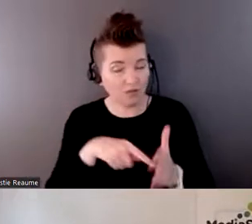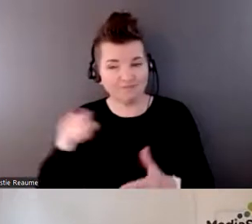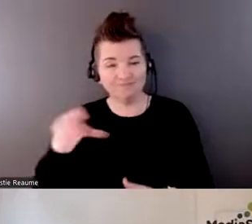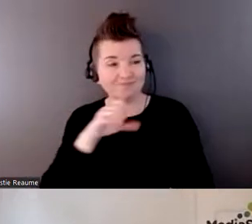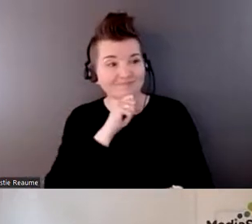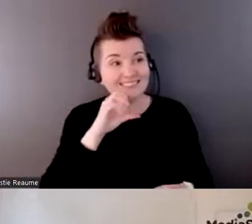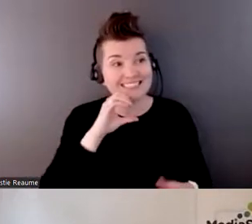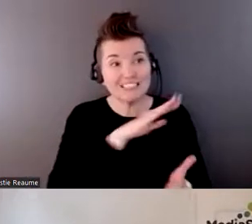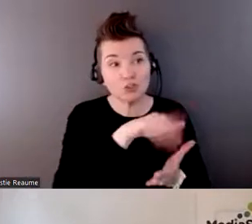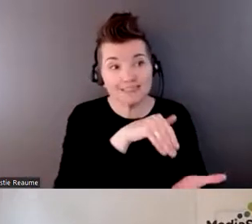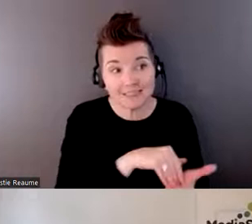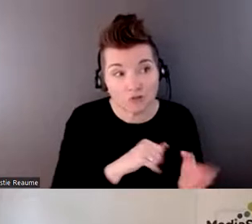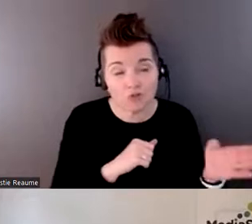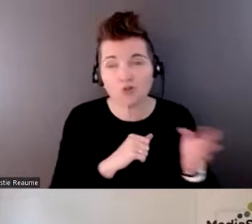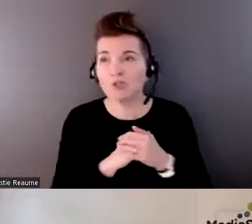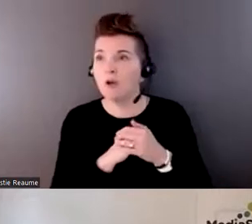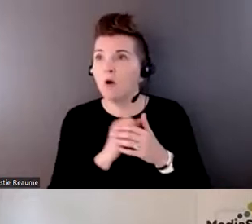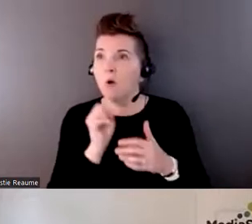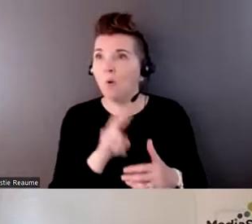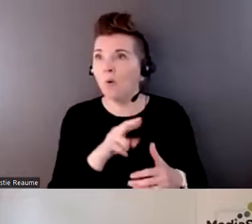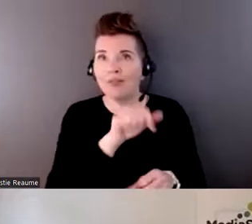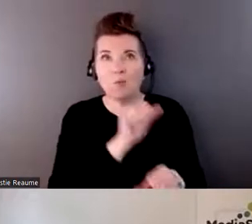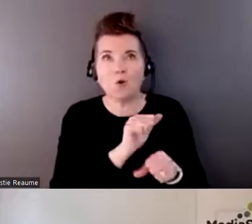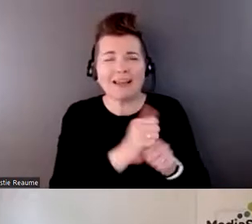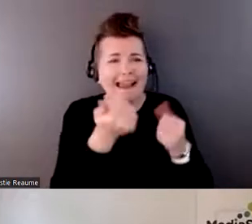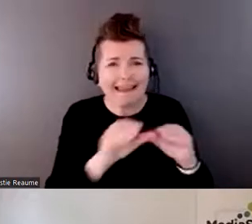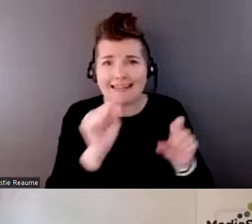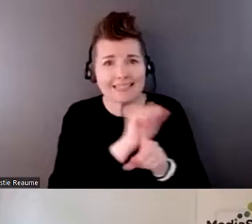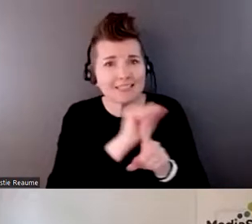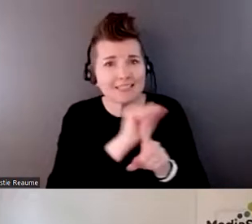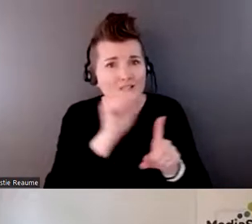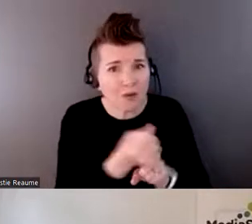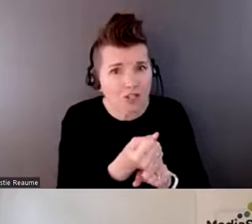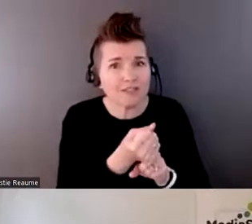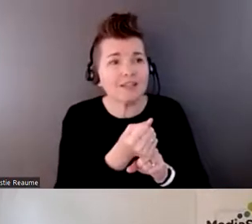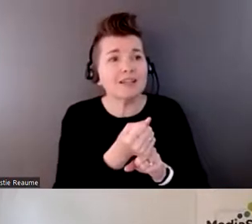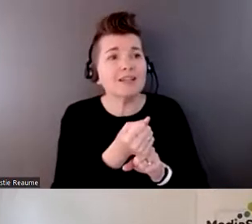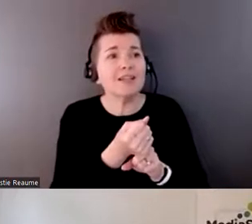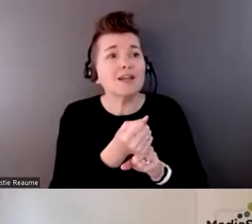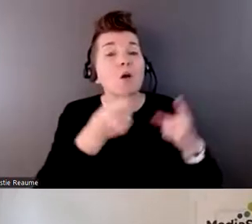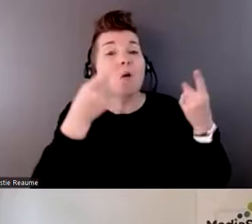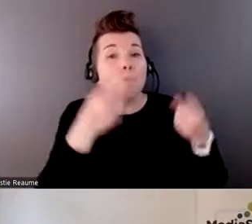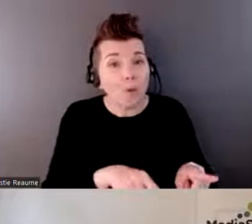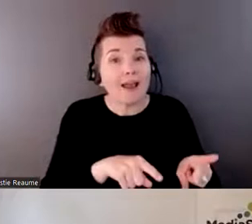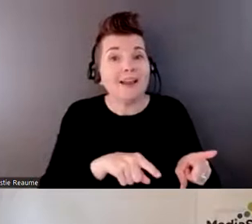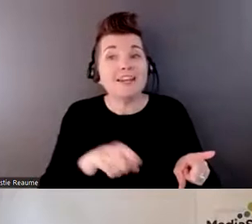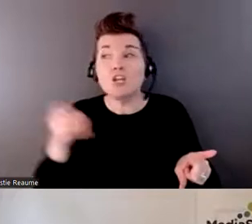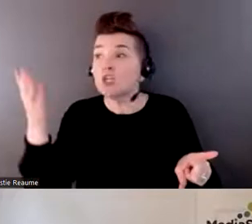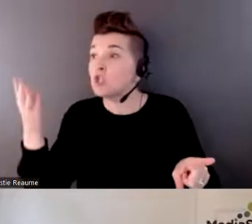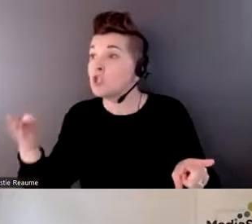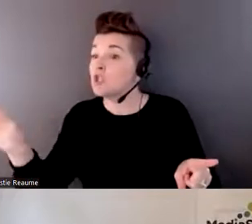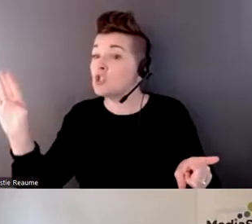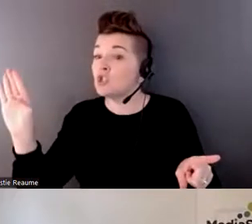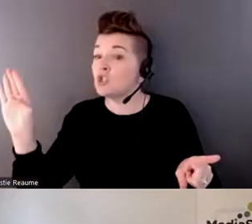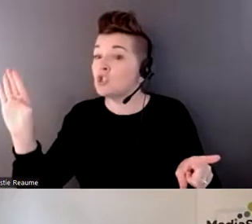who works in, I don't know, any setting really where they are working with the public could take or could download